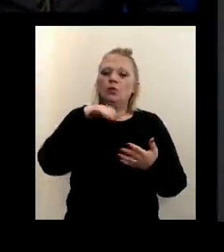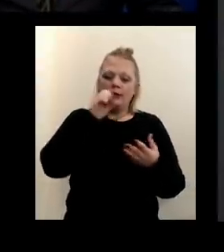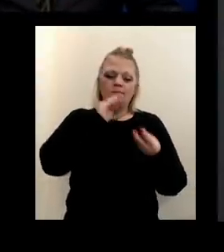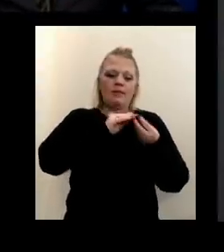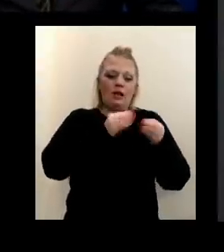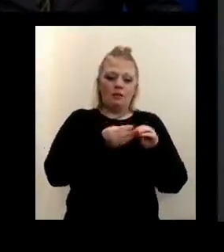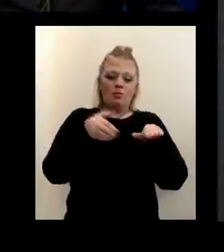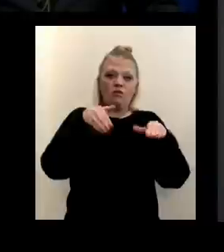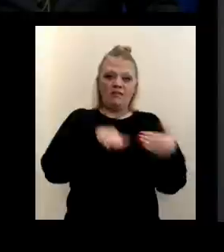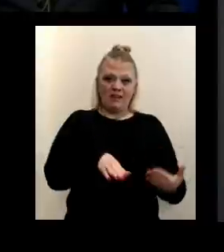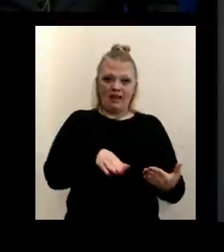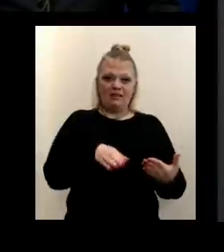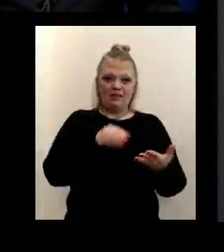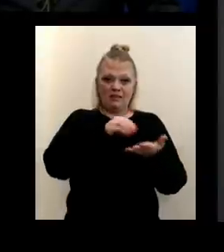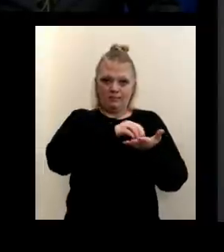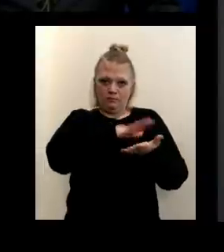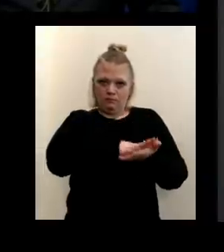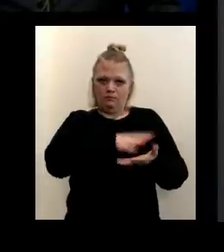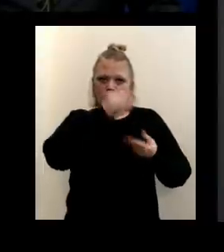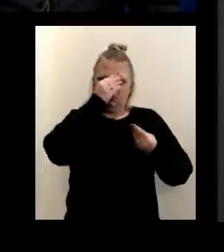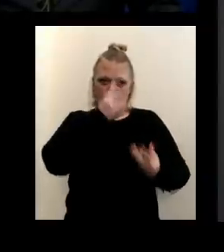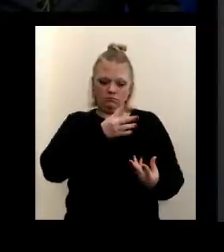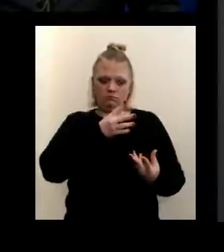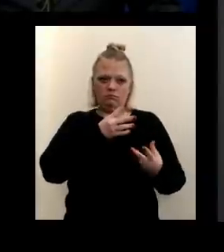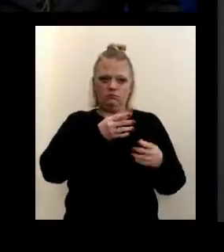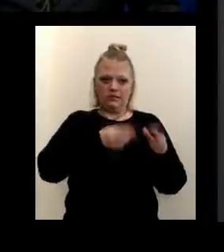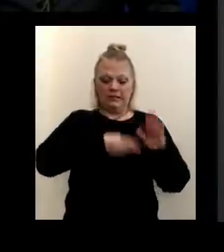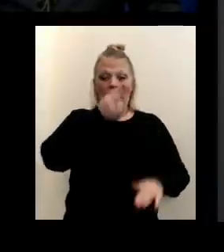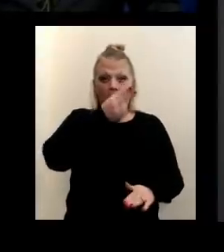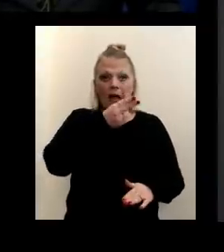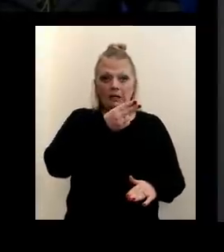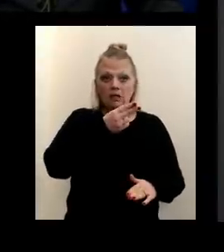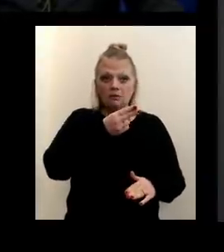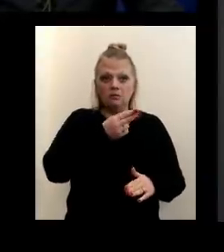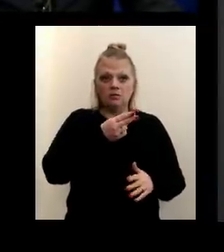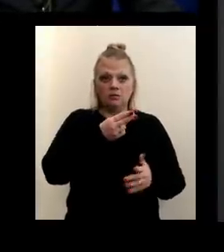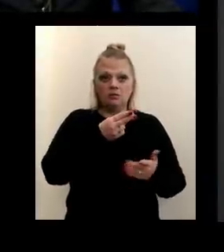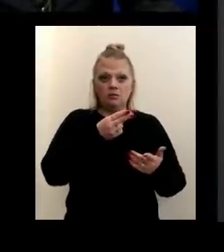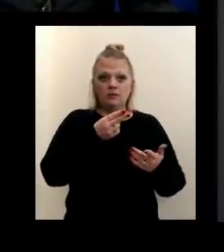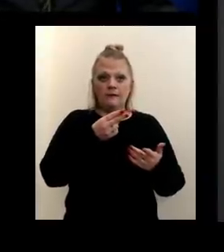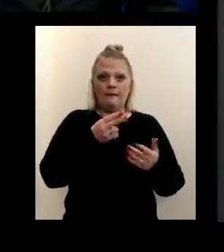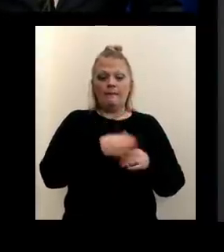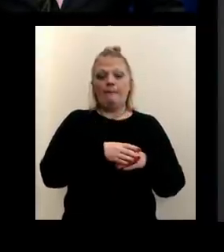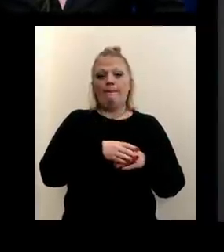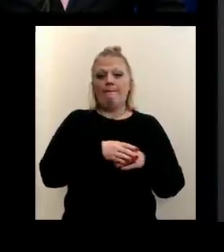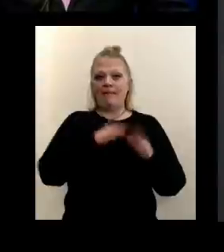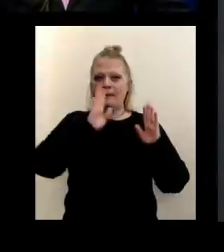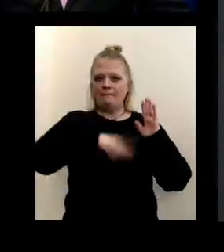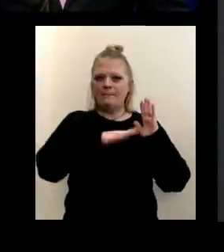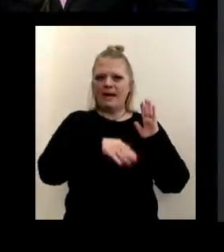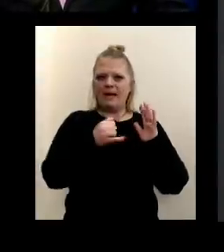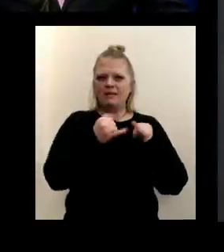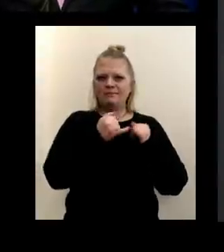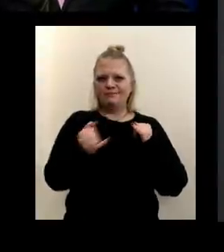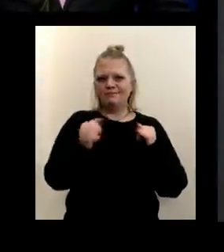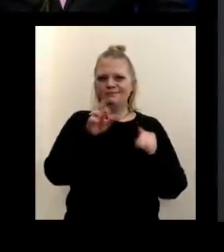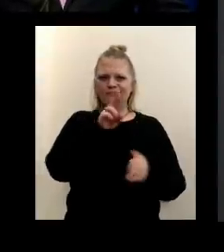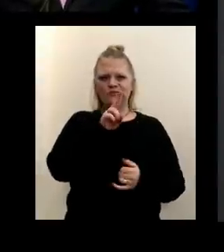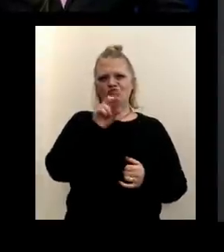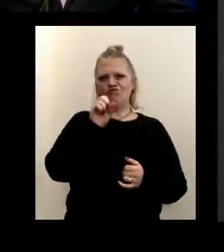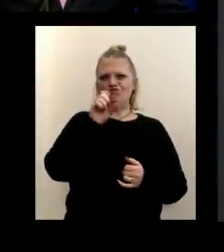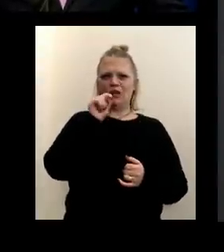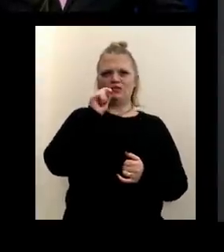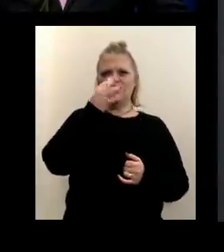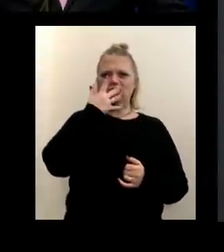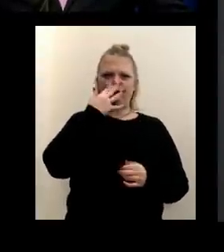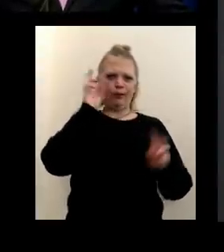we've had in the last week's recorded data has been high. You can look at that bottom line. They're rustic rust color,